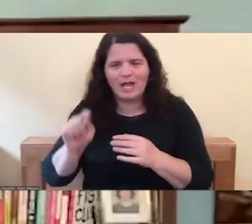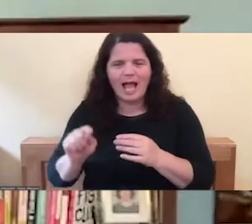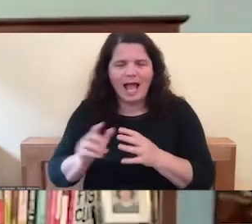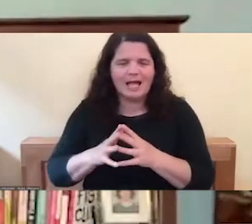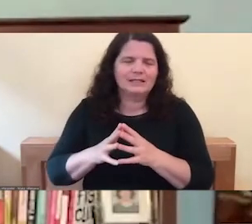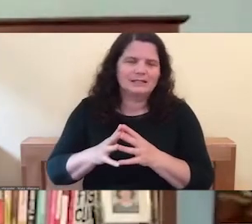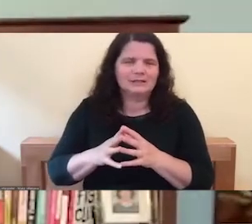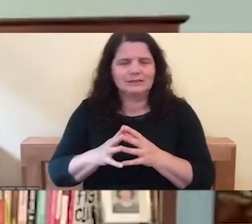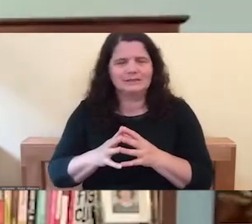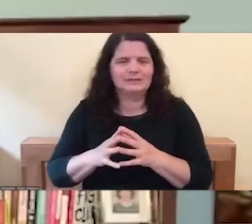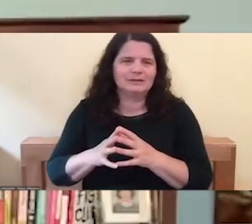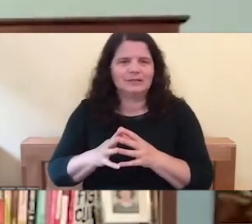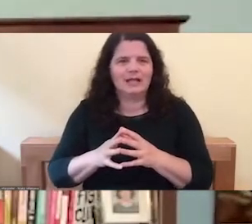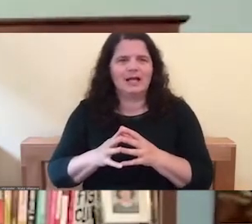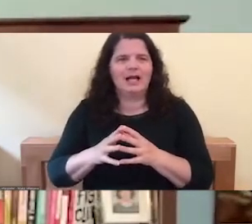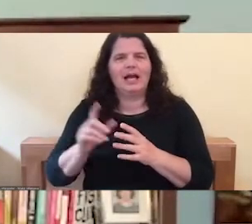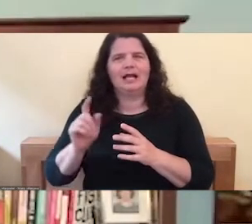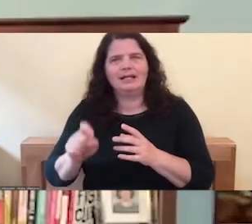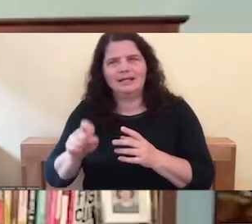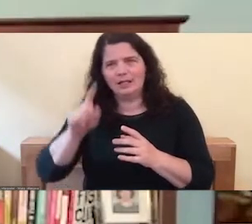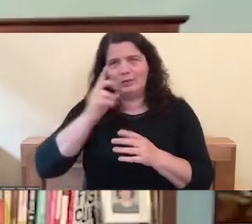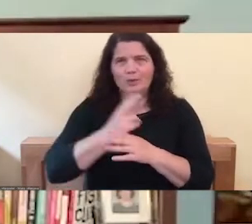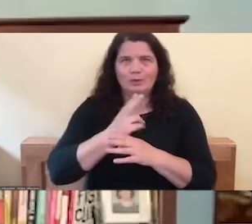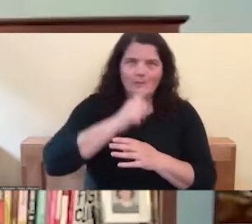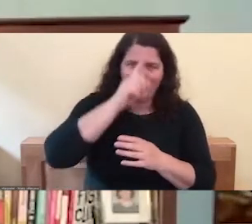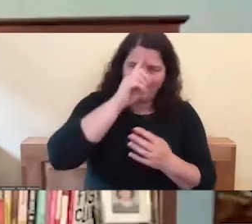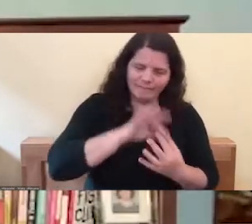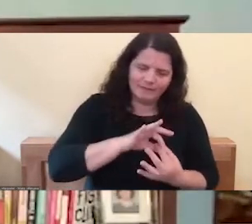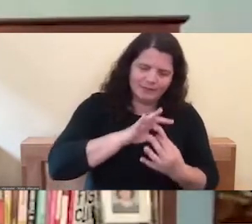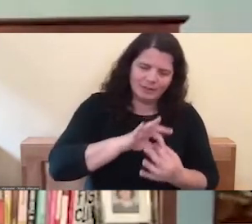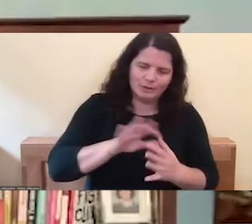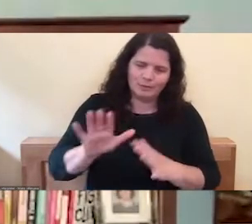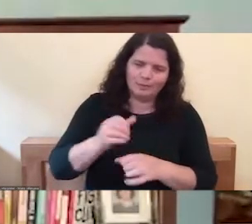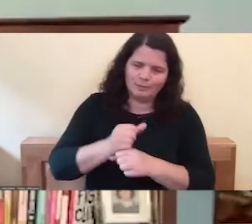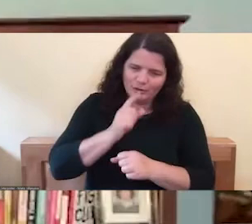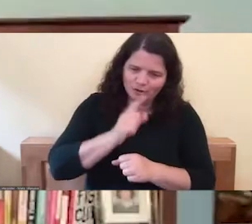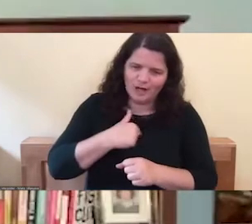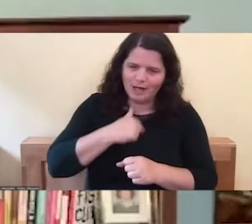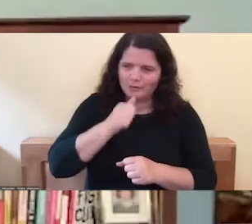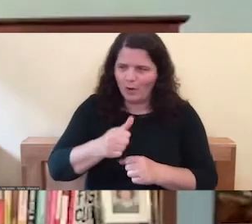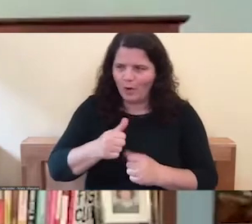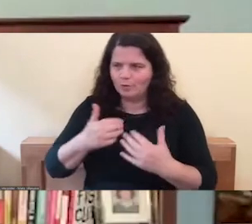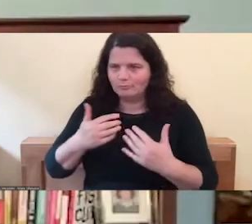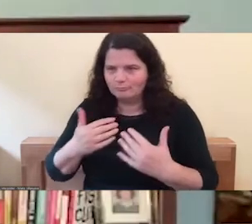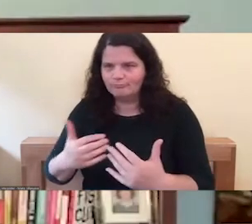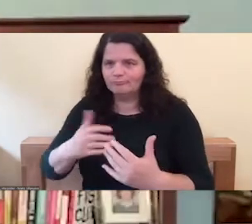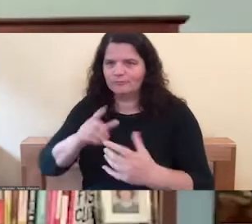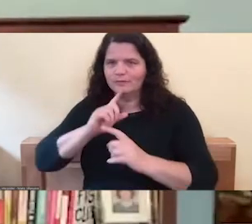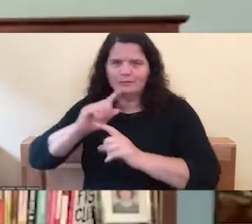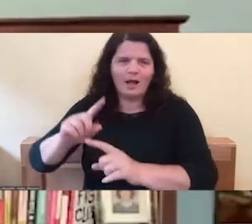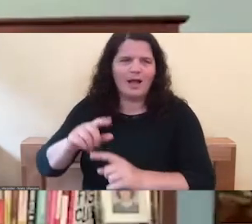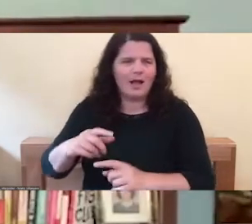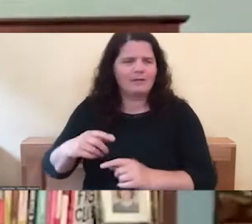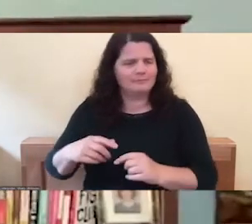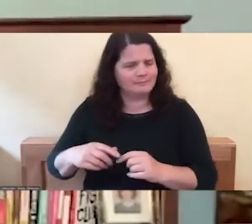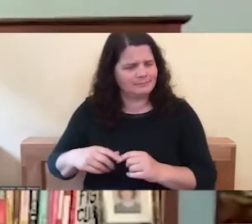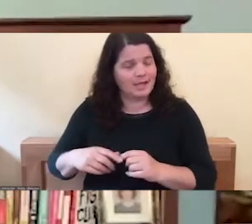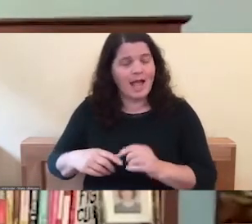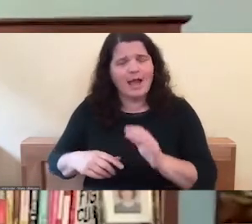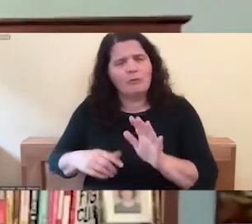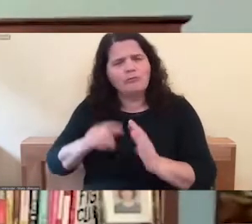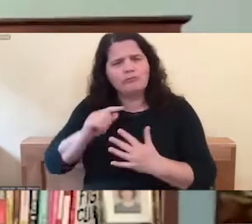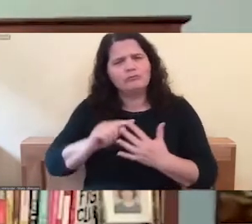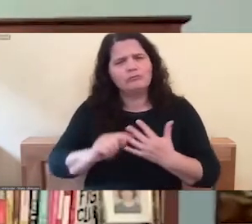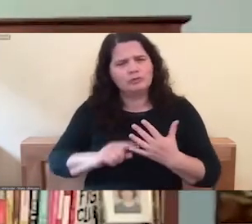felt like, okay, I need to use my mindfulness practice to, you know, make sure that I don't, you know, overuse it. And even though that's true,